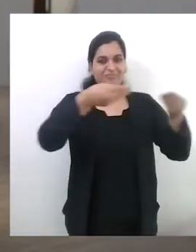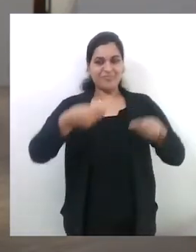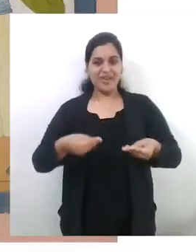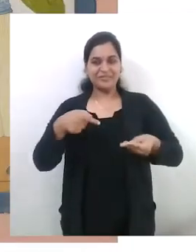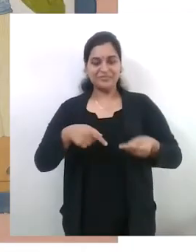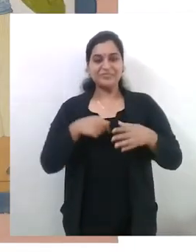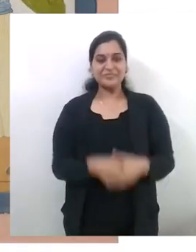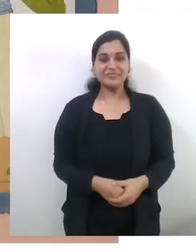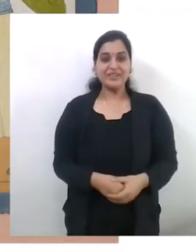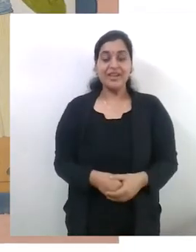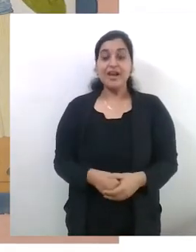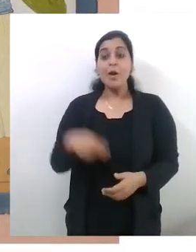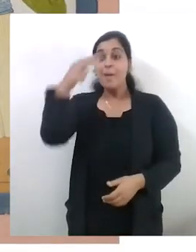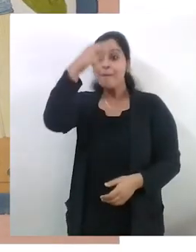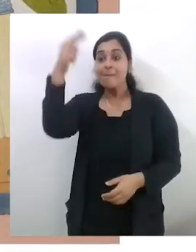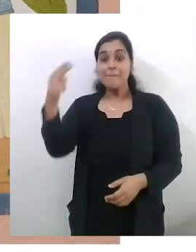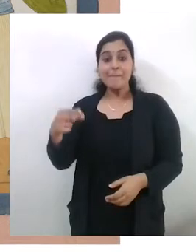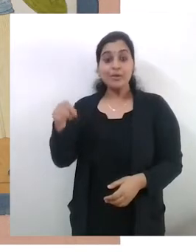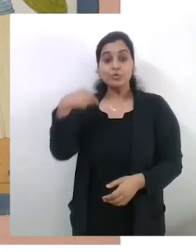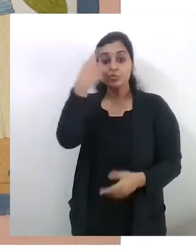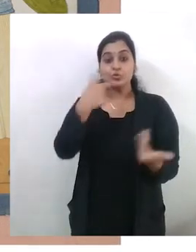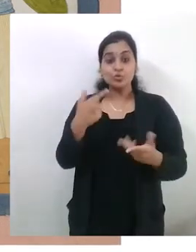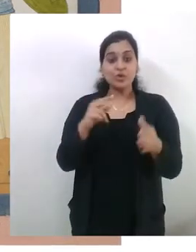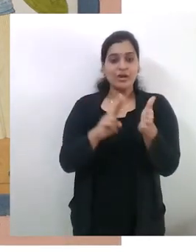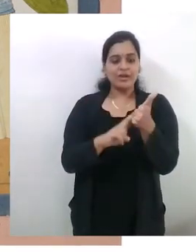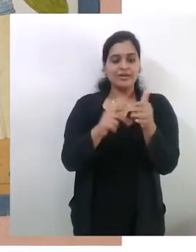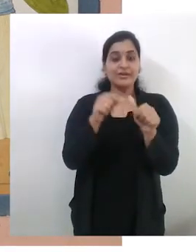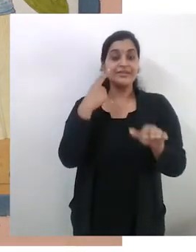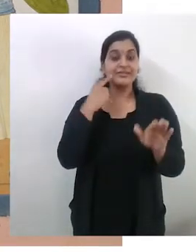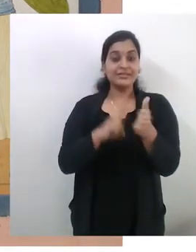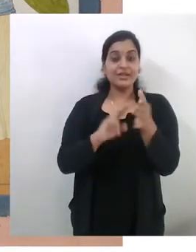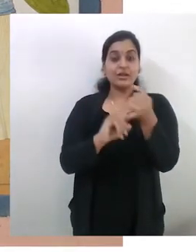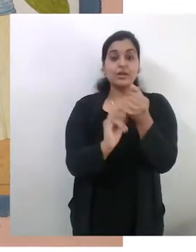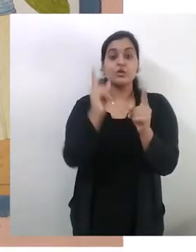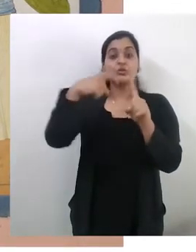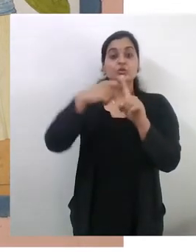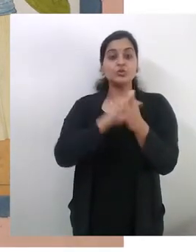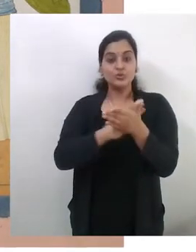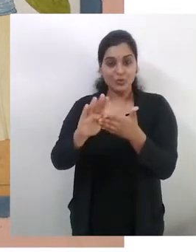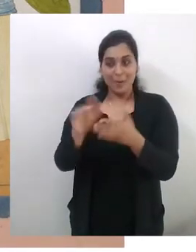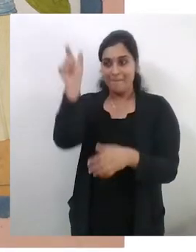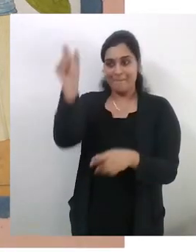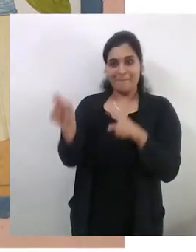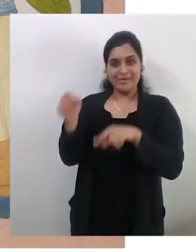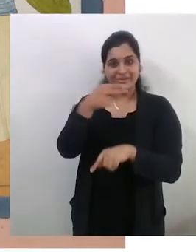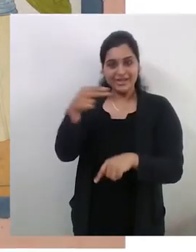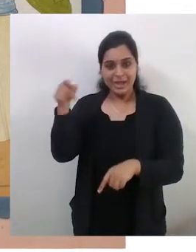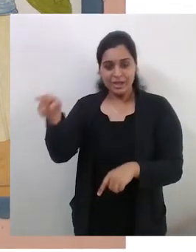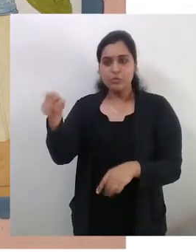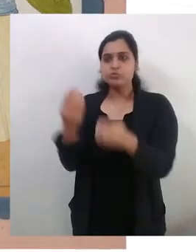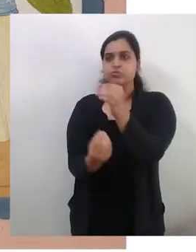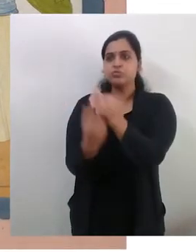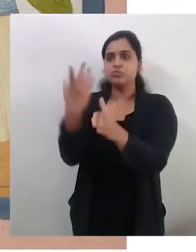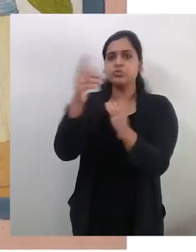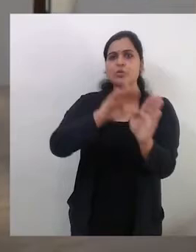It's a courtly painting by Nainsukh of Guler, the most acclaimed artist of the Pahari or Hill